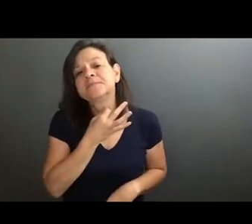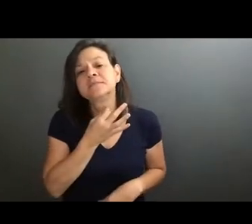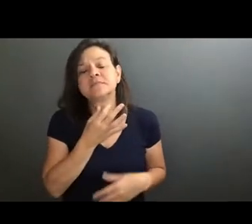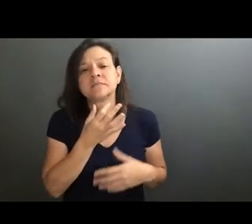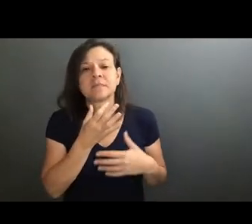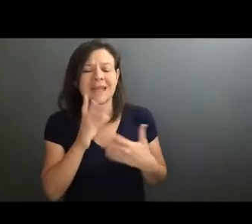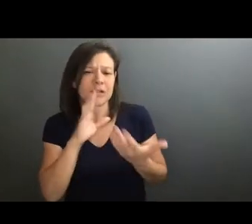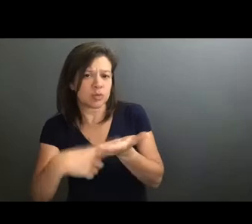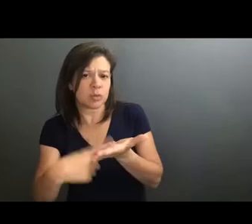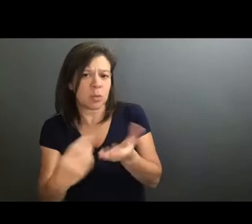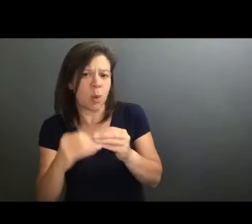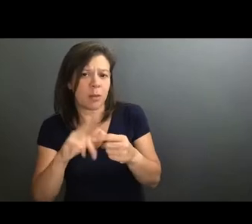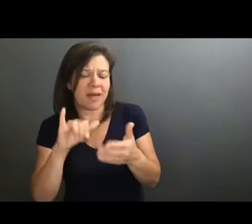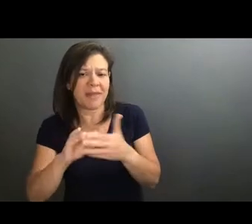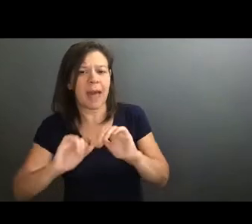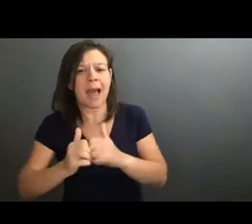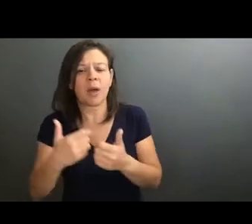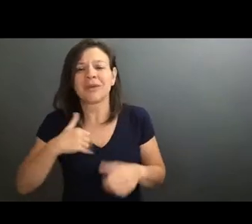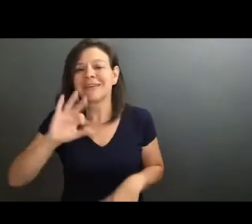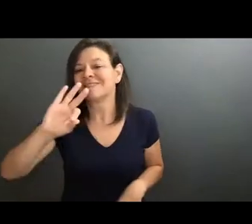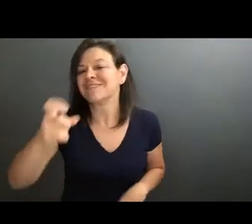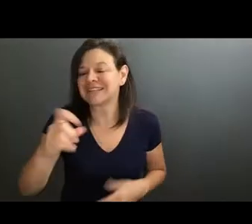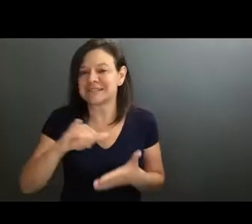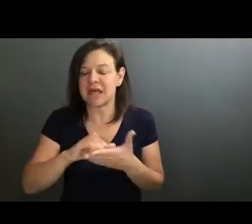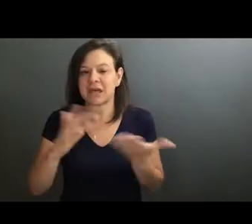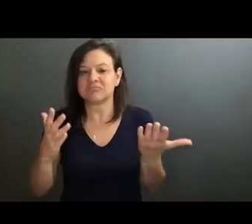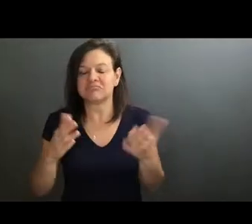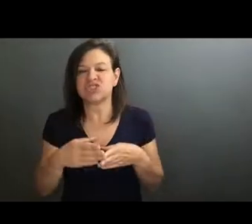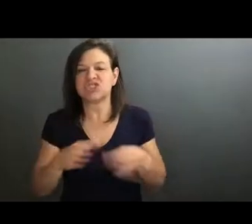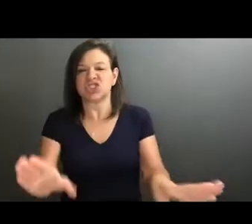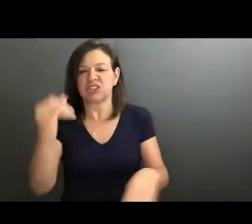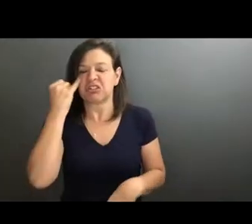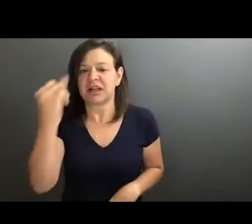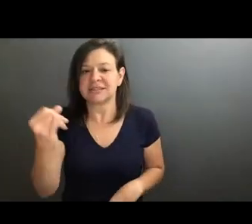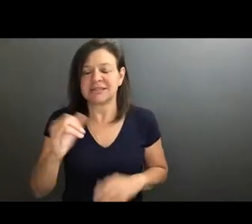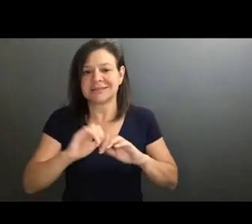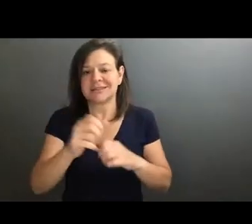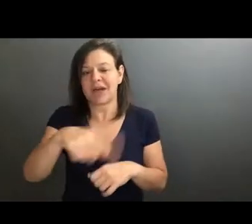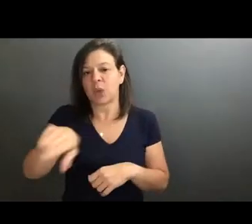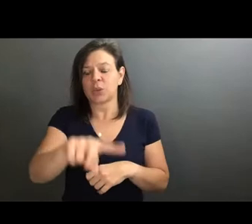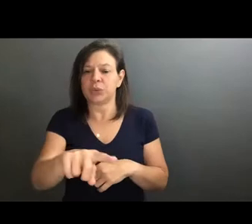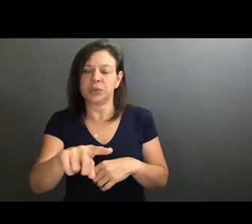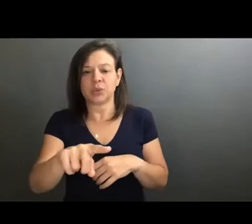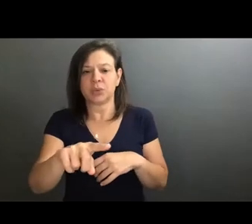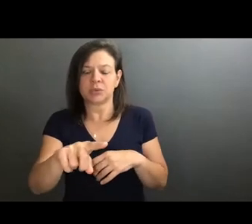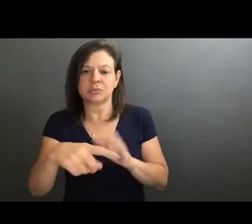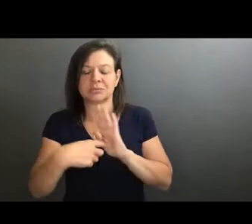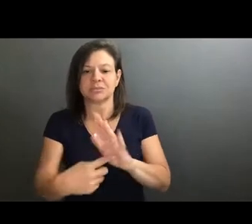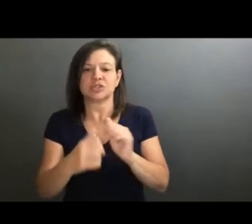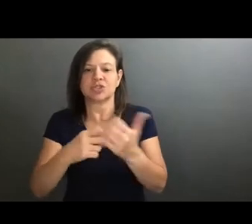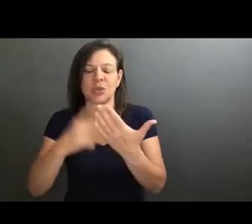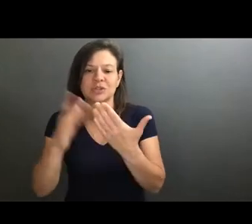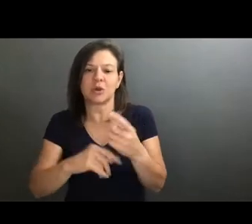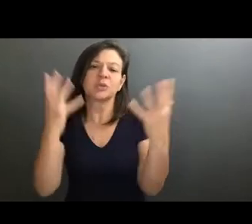a little bit more to that ways we could fix this, just like general ideas, how you've sort of, I mean, you just showed this project, which is a beautiful